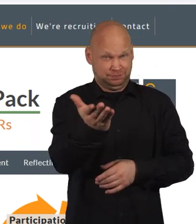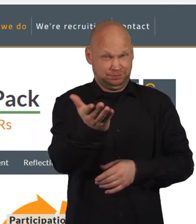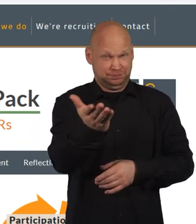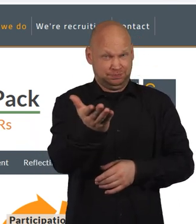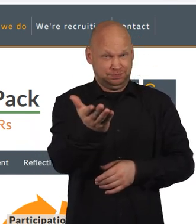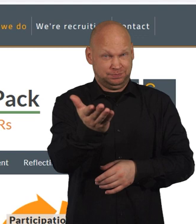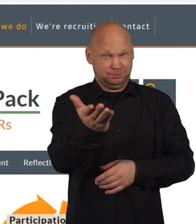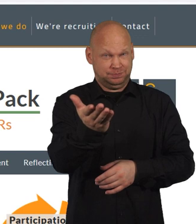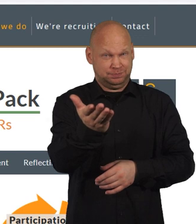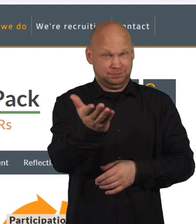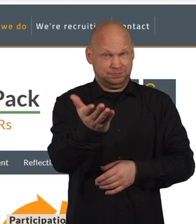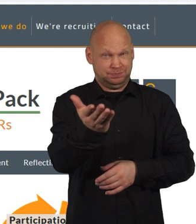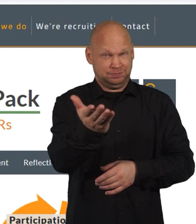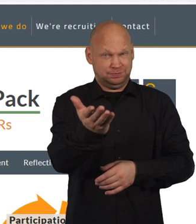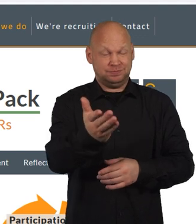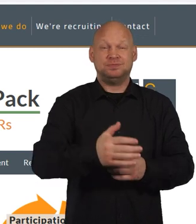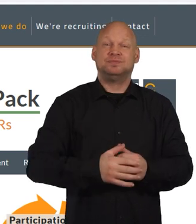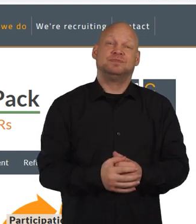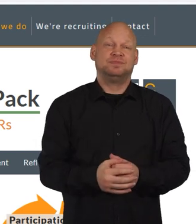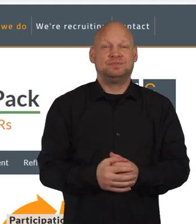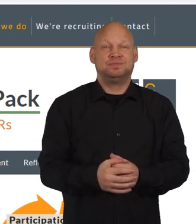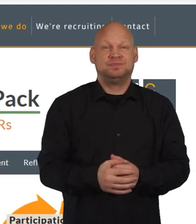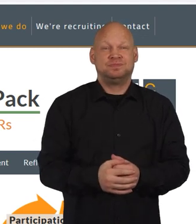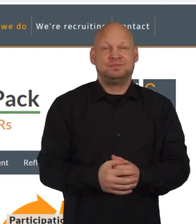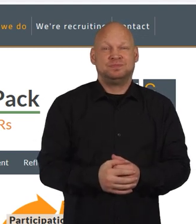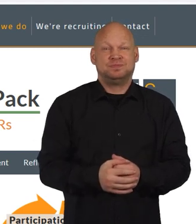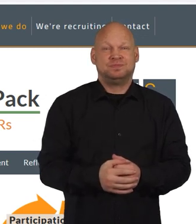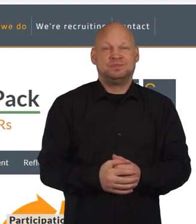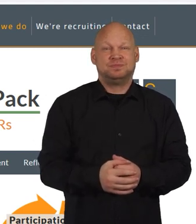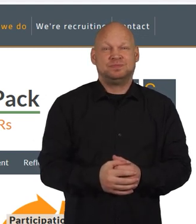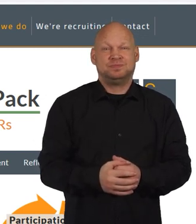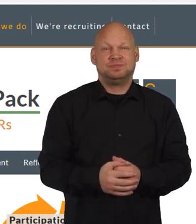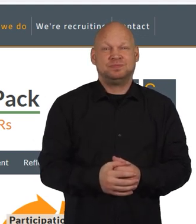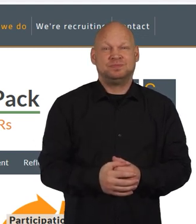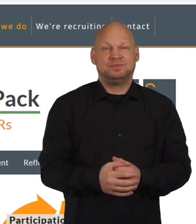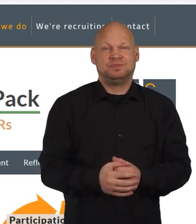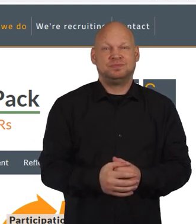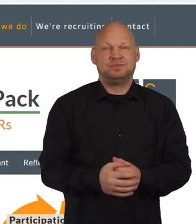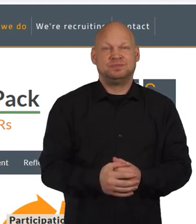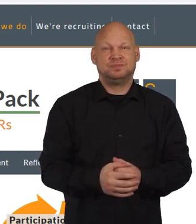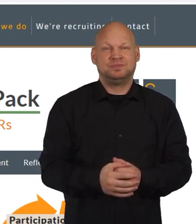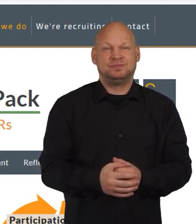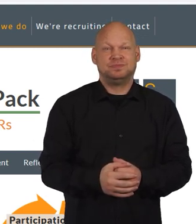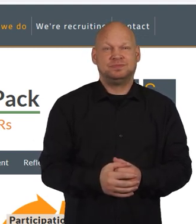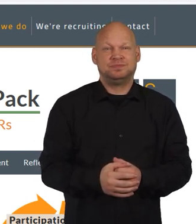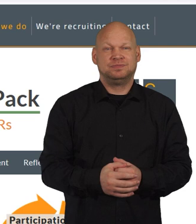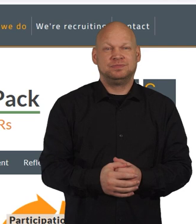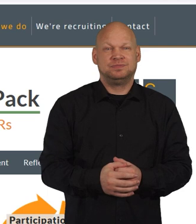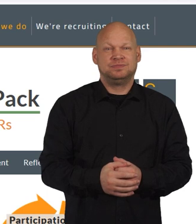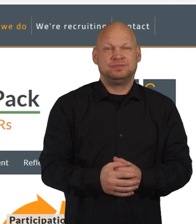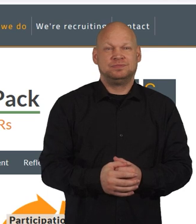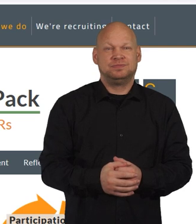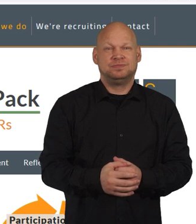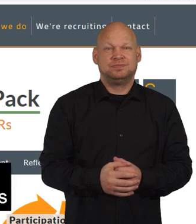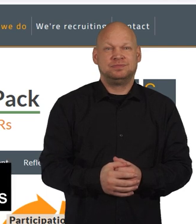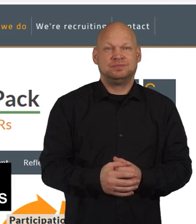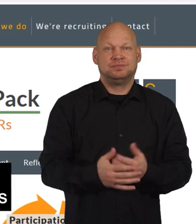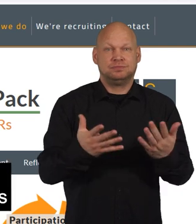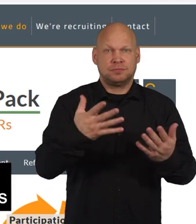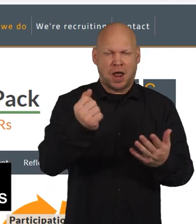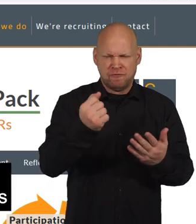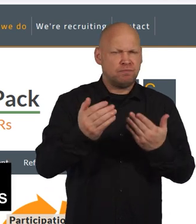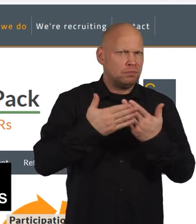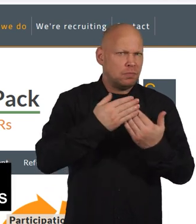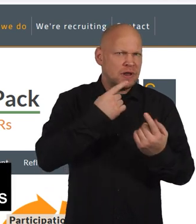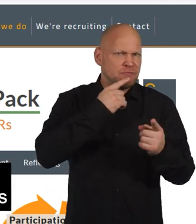.scdc.org.uk forward slash participation hyphen requests. You'll